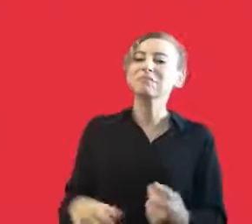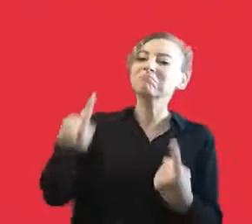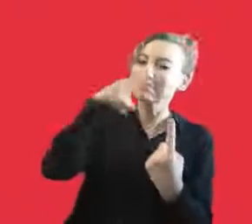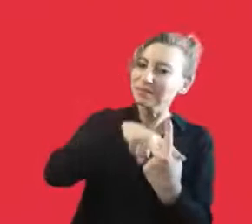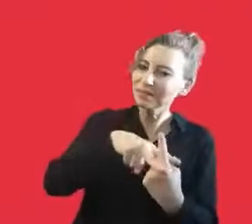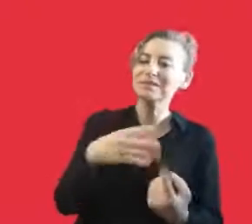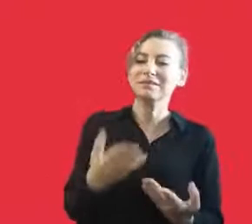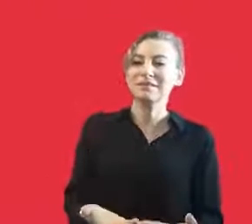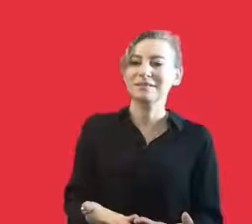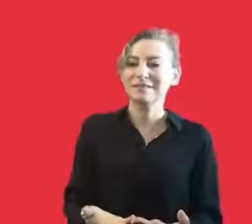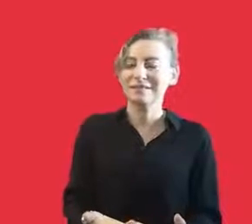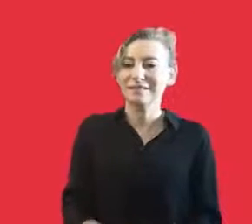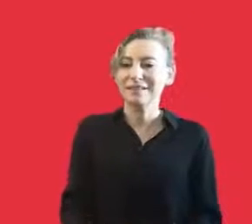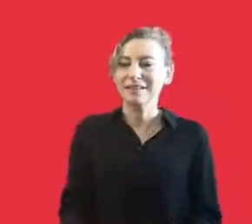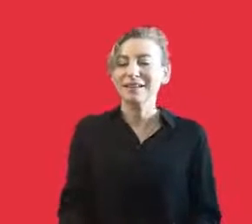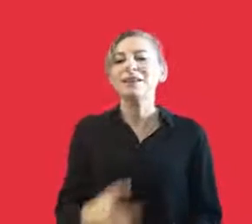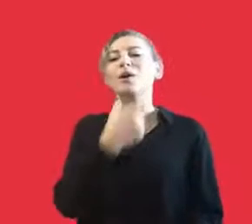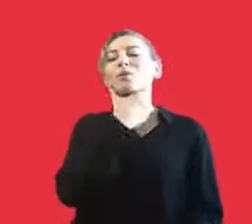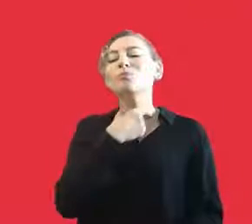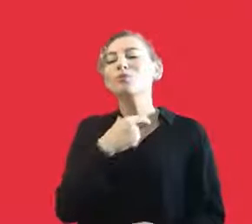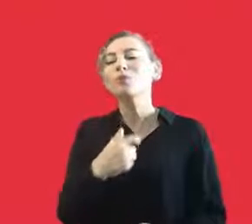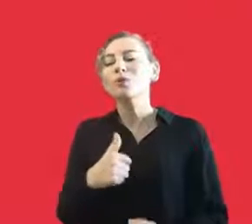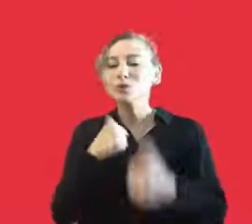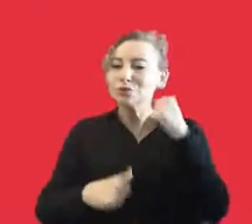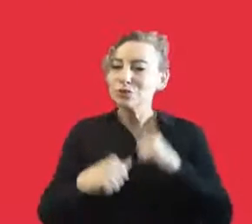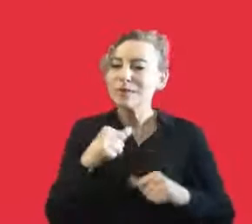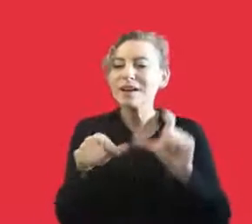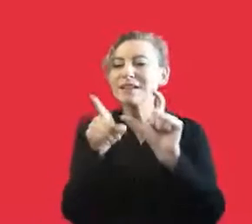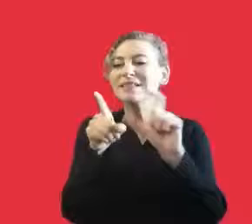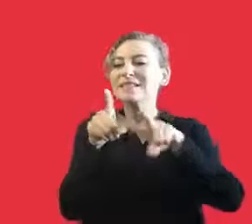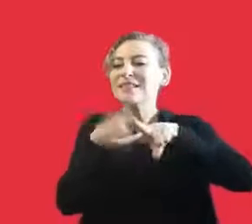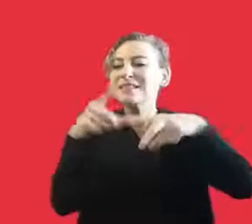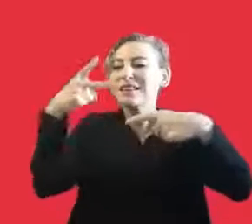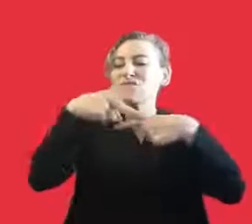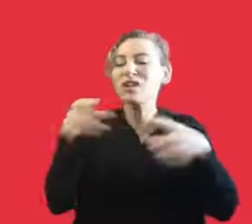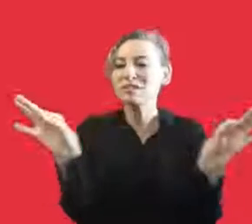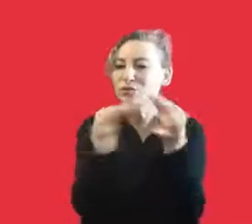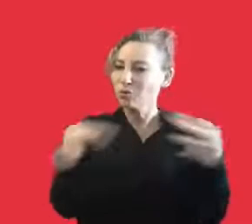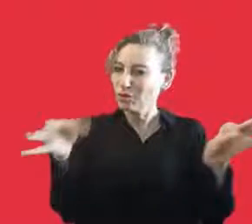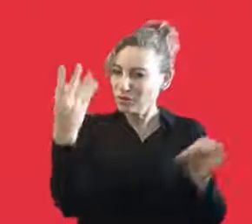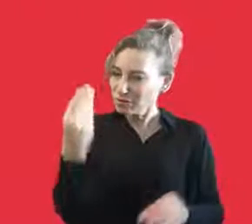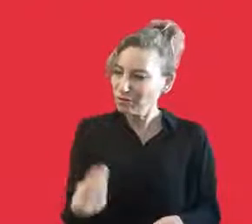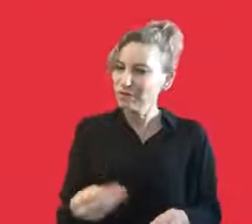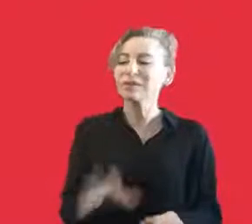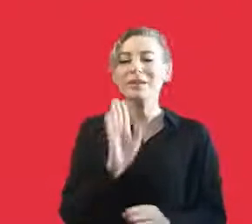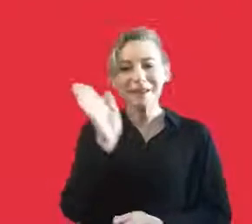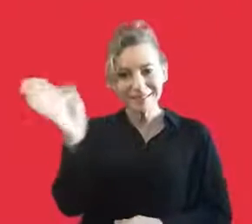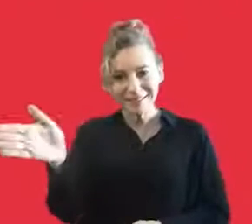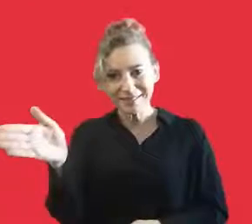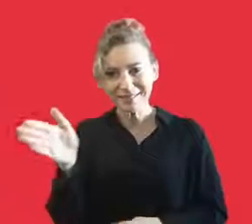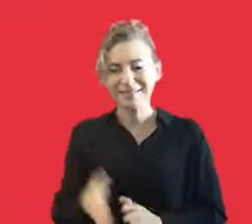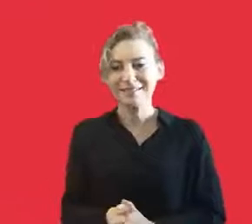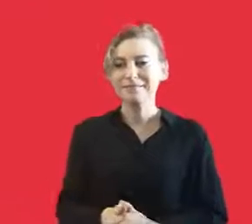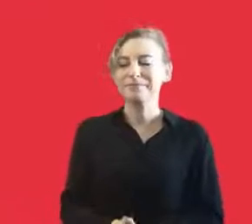with the name Boazji Jazz Choir, we went to the championship. In the past, our name was Boazji University Jazz